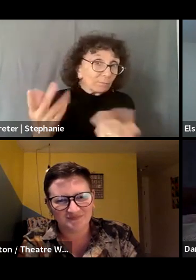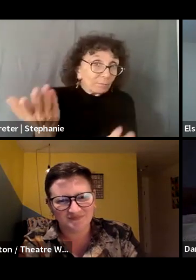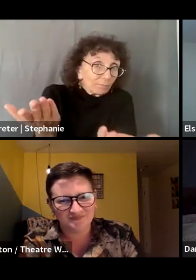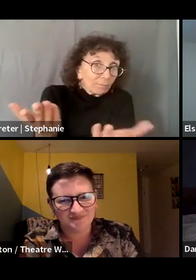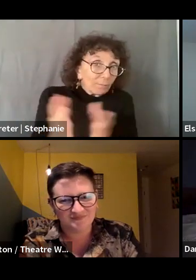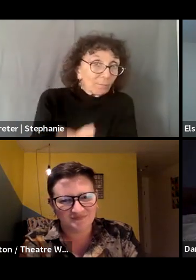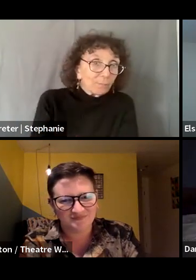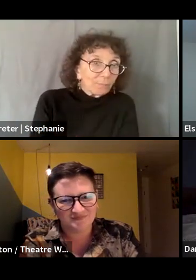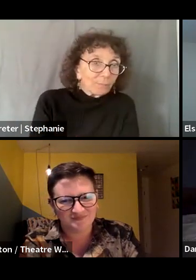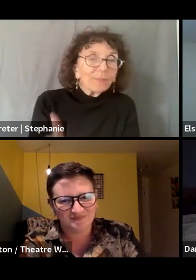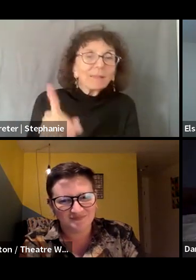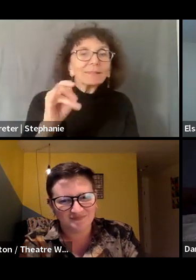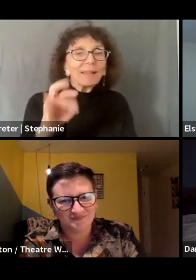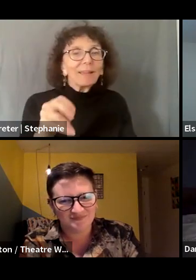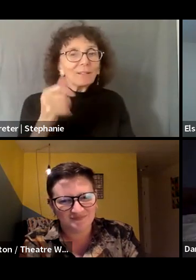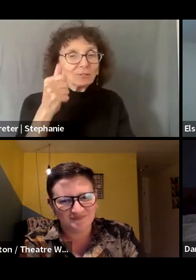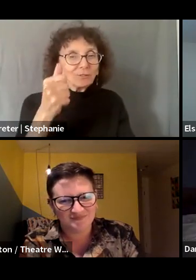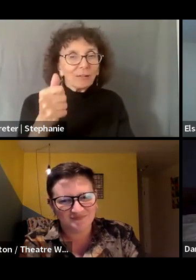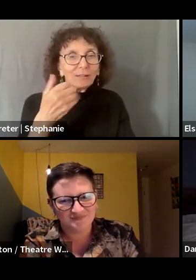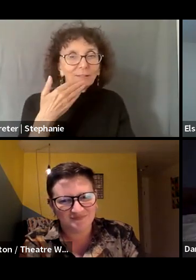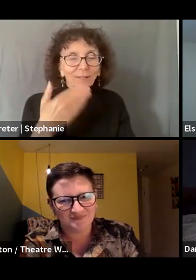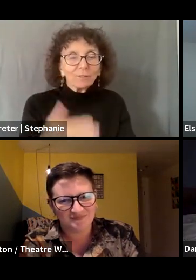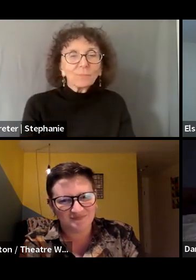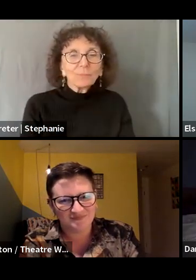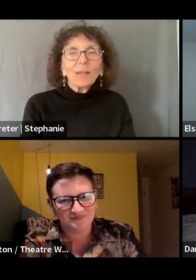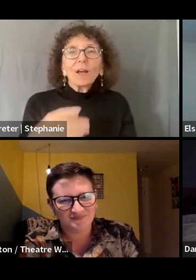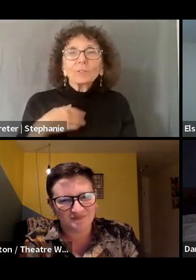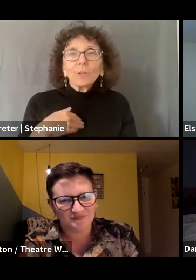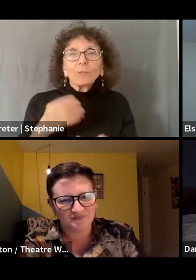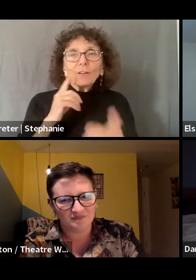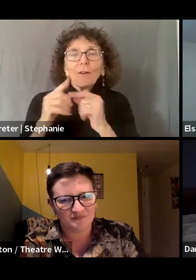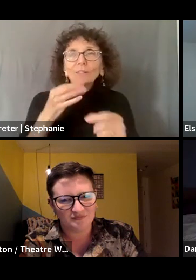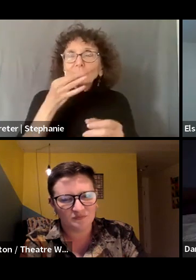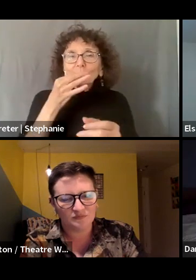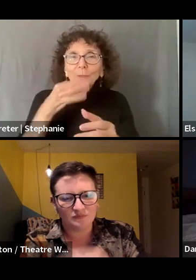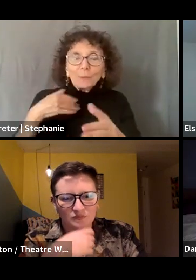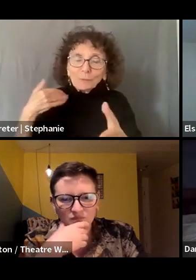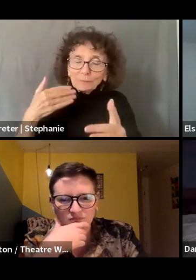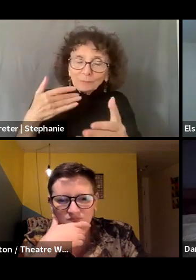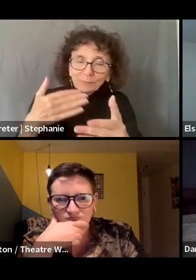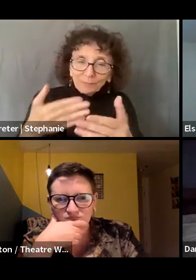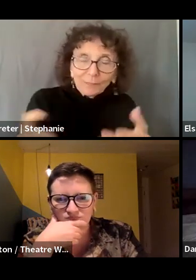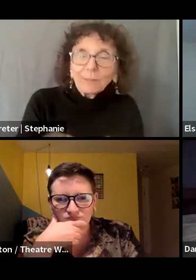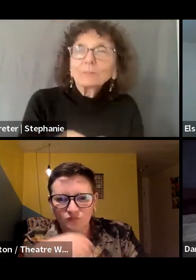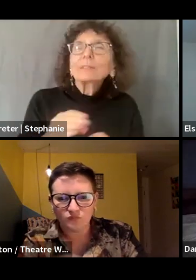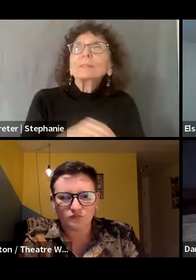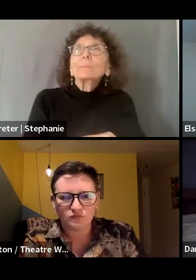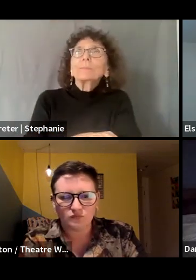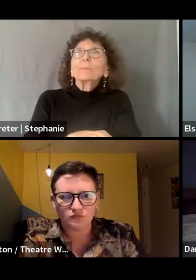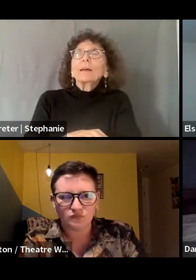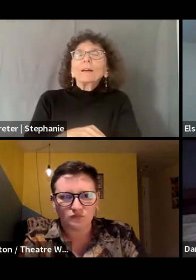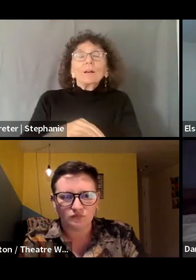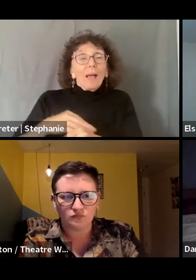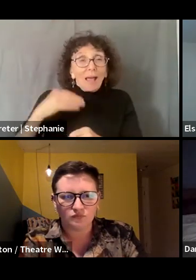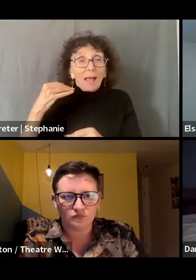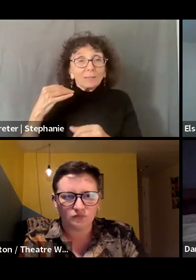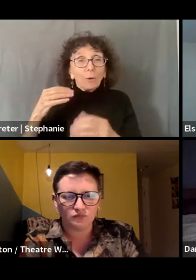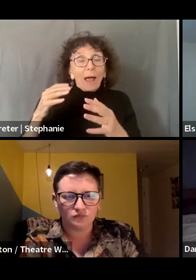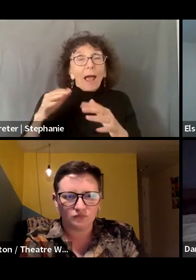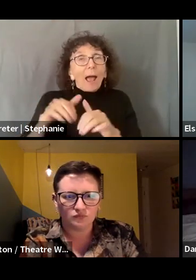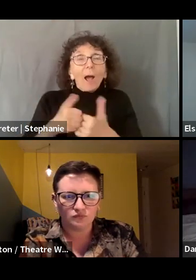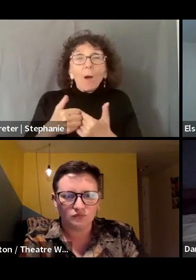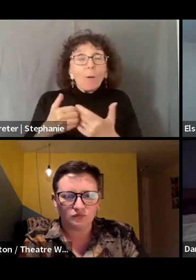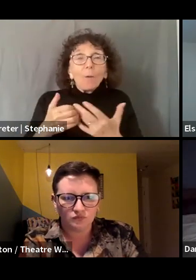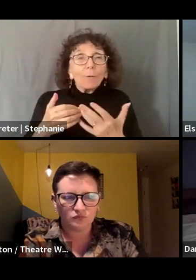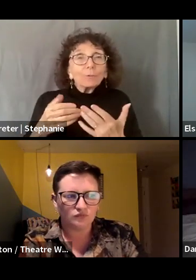So as we begin to wrap up our conversation, I sort of want to end with your thoughts about dreaming for the